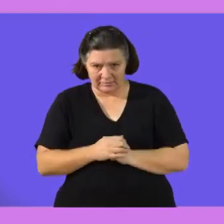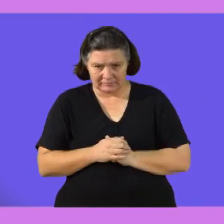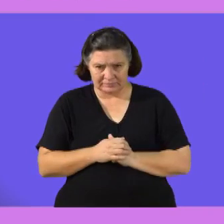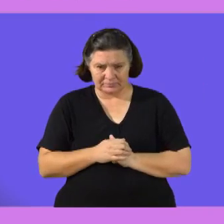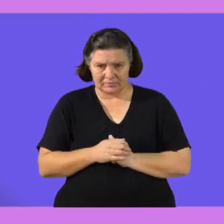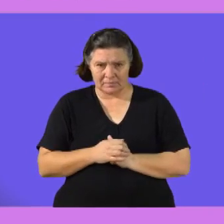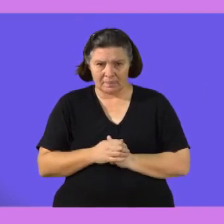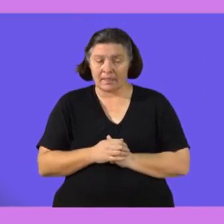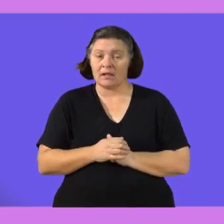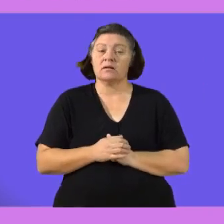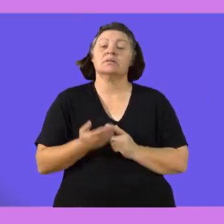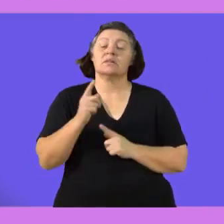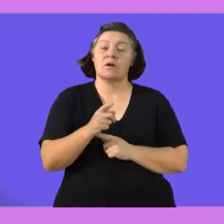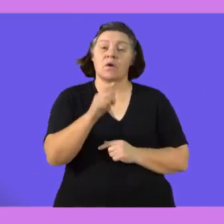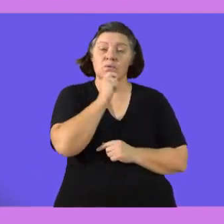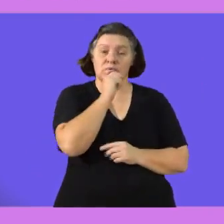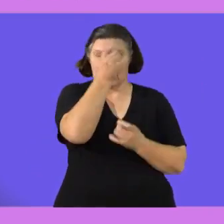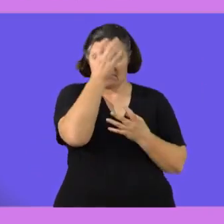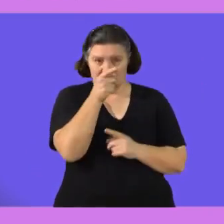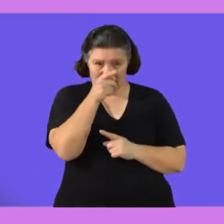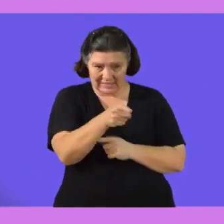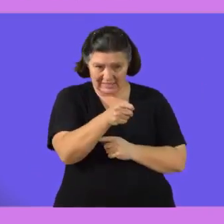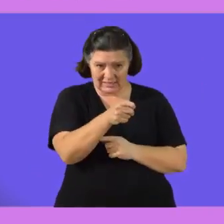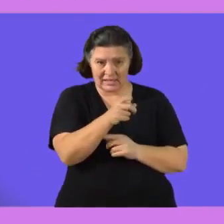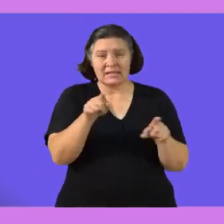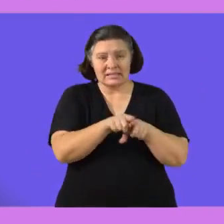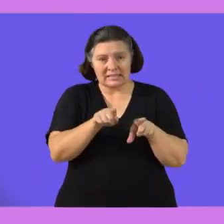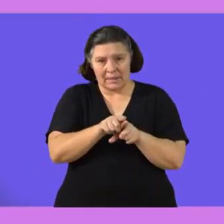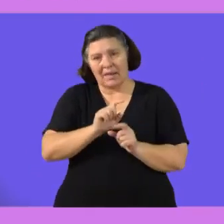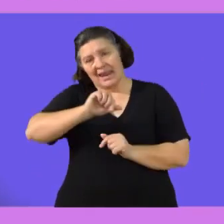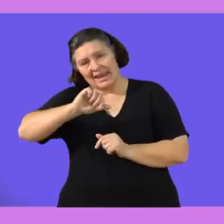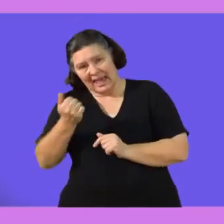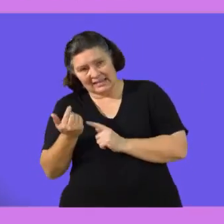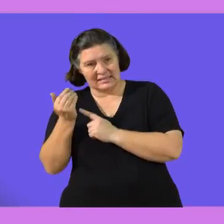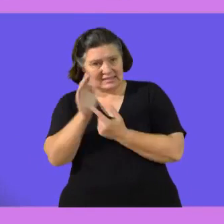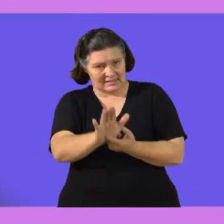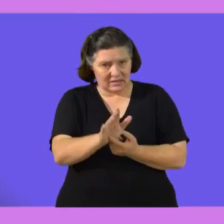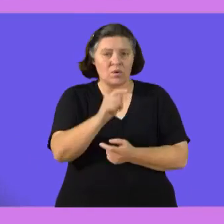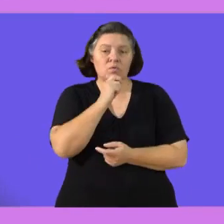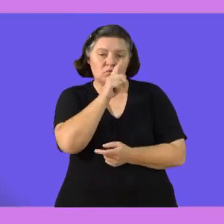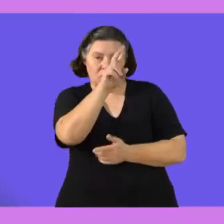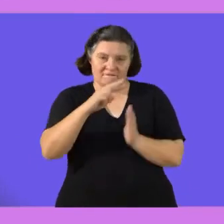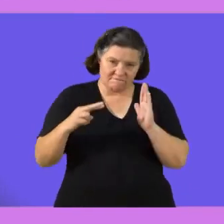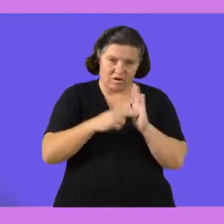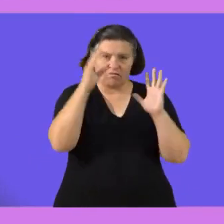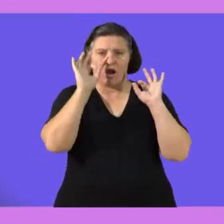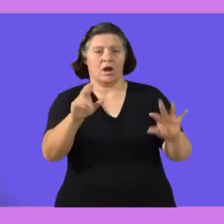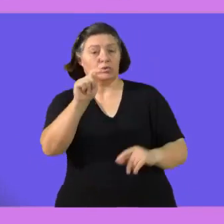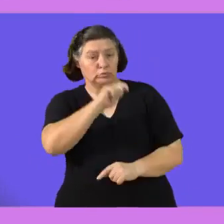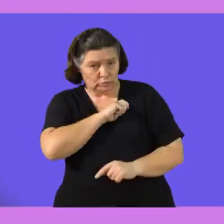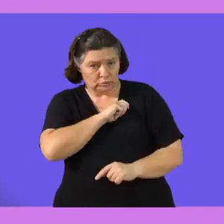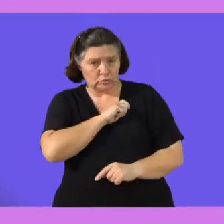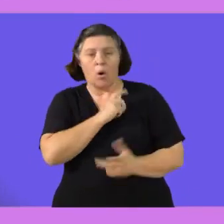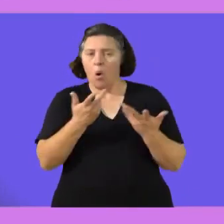calculations so i'm going to say again use the information on this slide as well as information on the next slide to verify